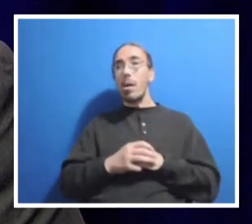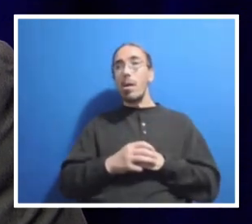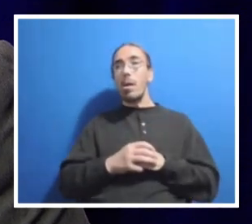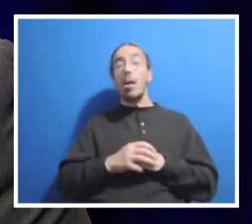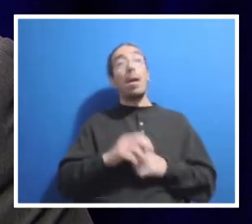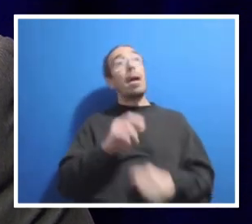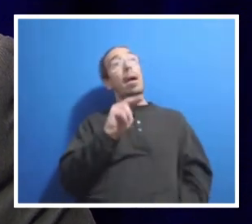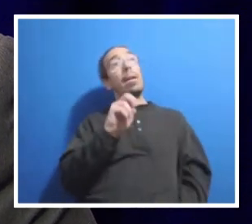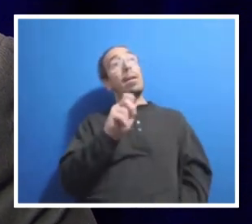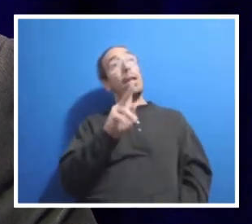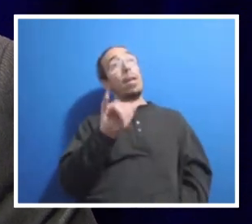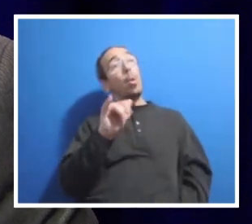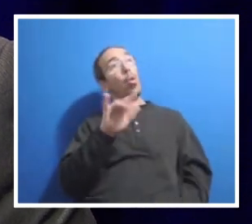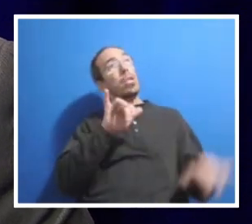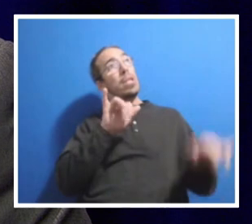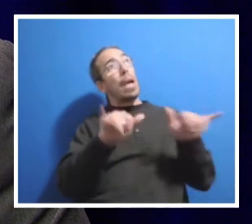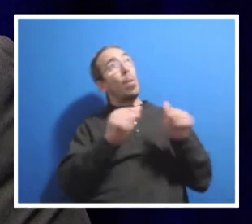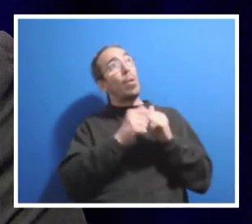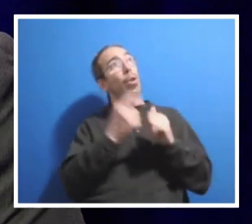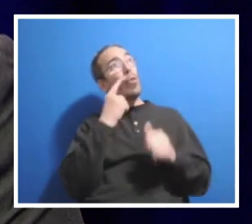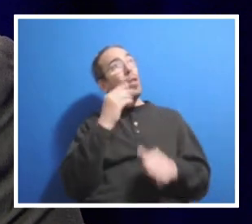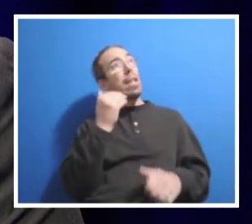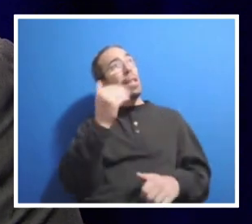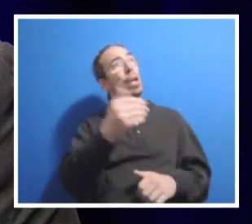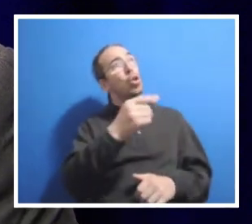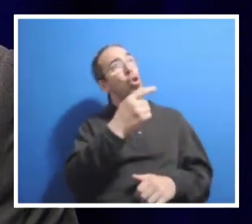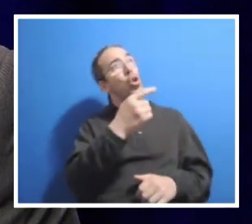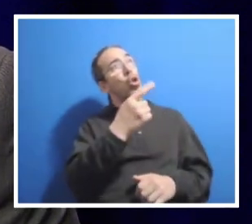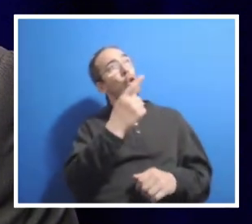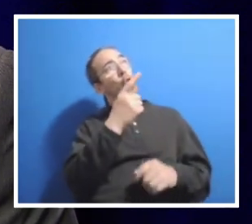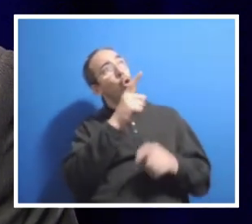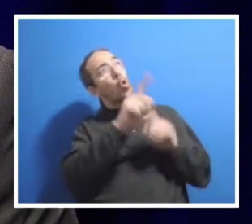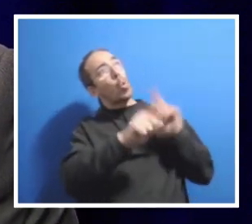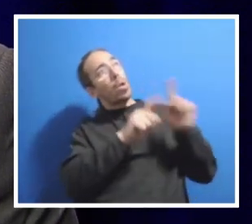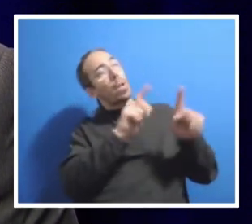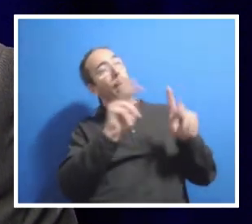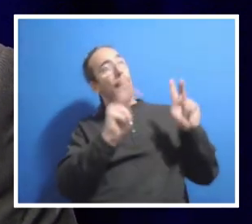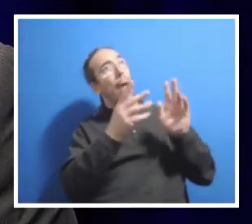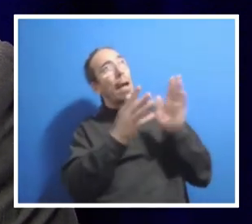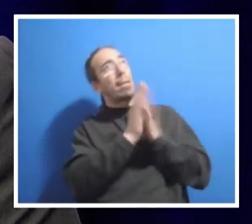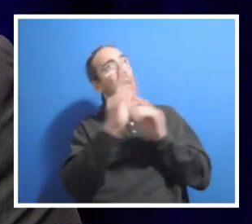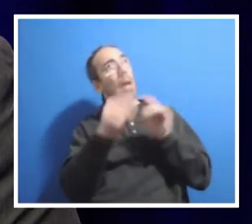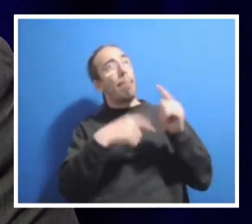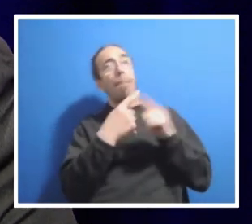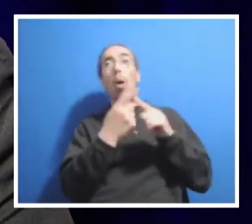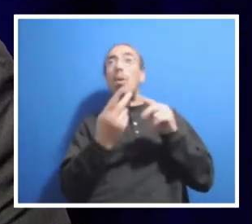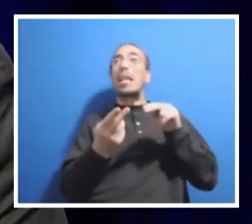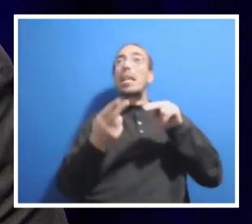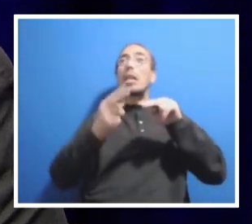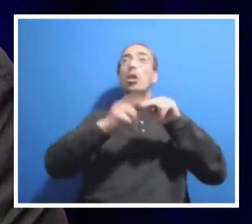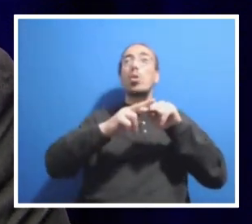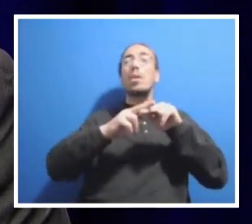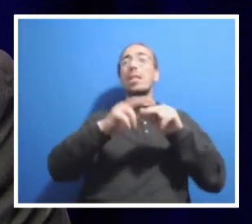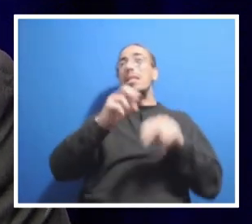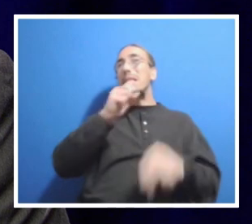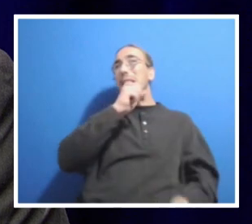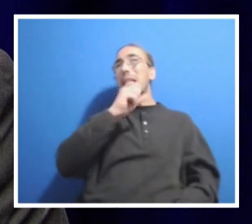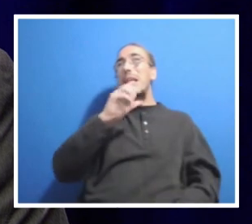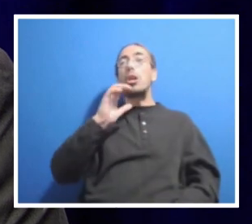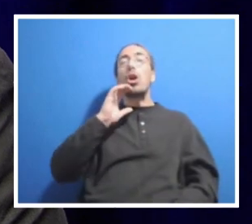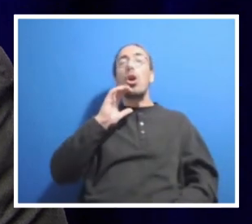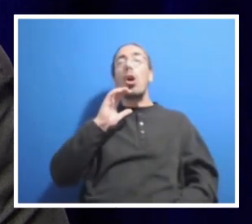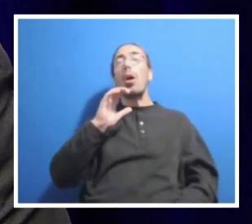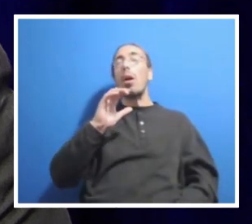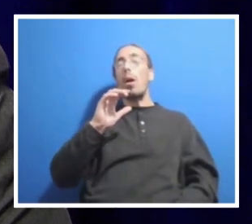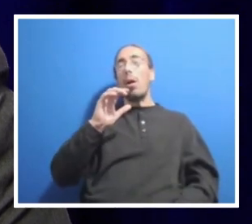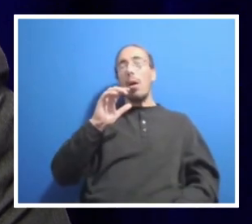question. And it's one we have received several times. People are asking about increases to senior administration salary and